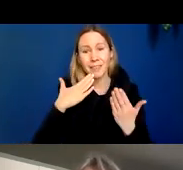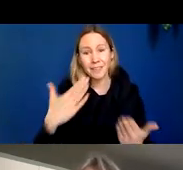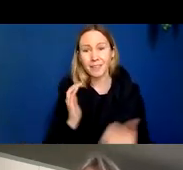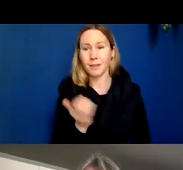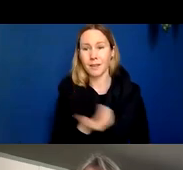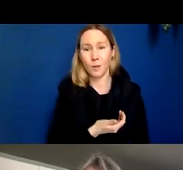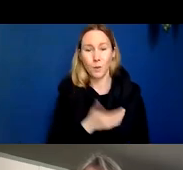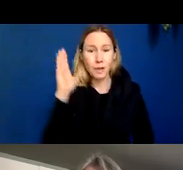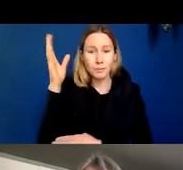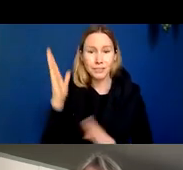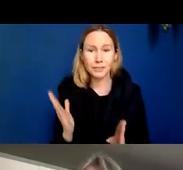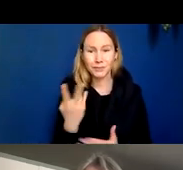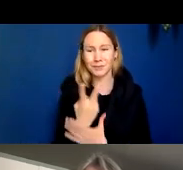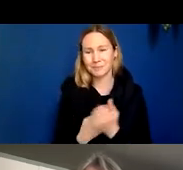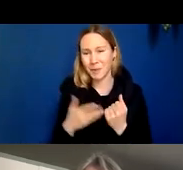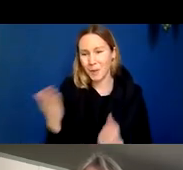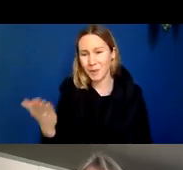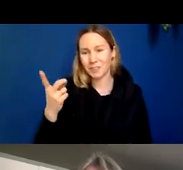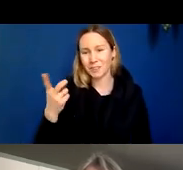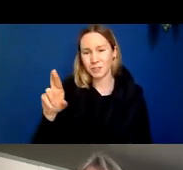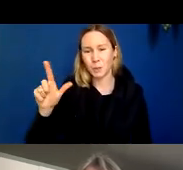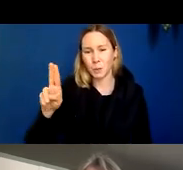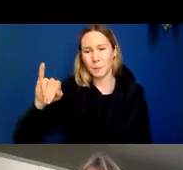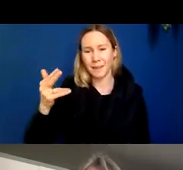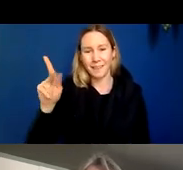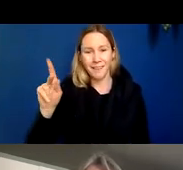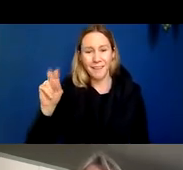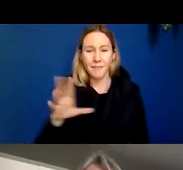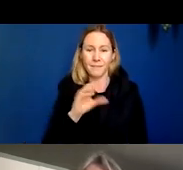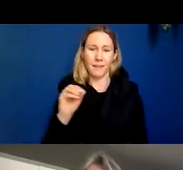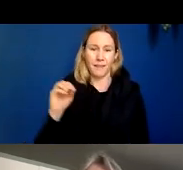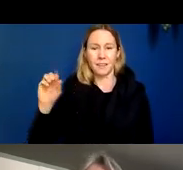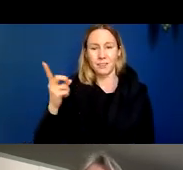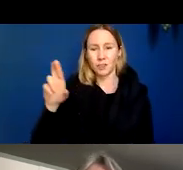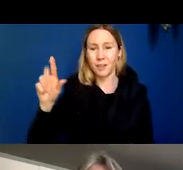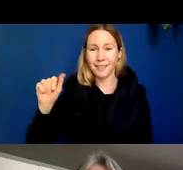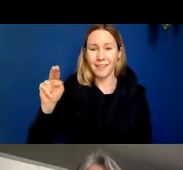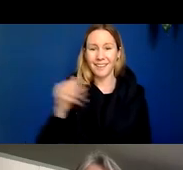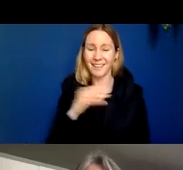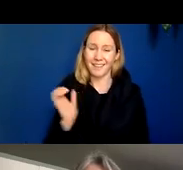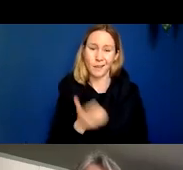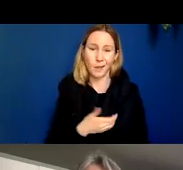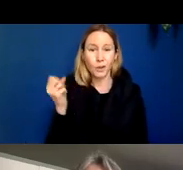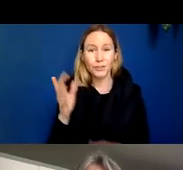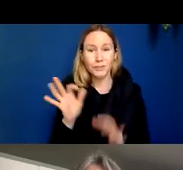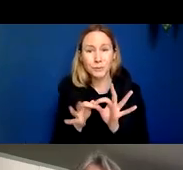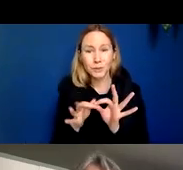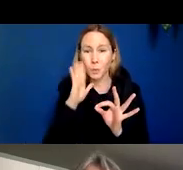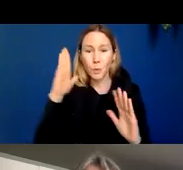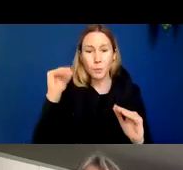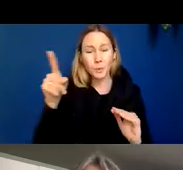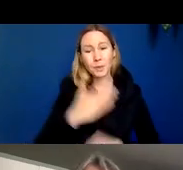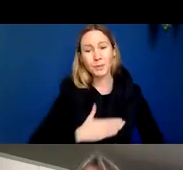presenters today Dr. Lubinkoff and Dr. Lanada as well as our interpreter we hope you enjoyed the talk